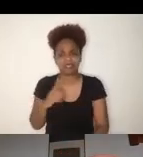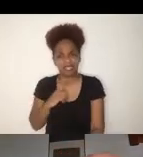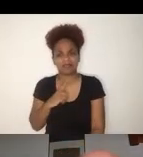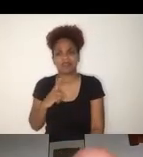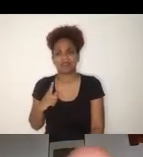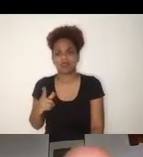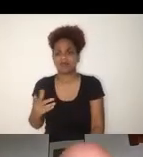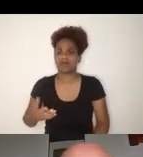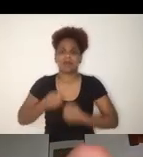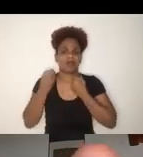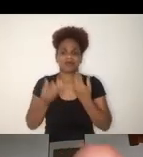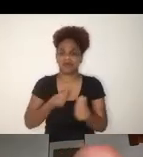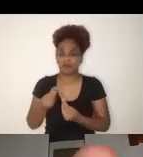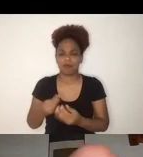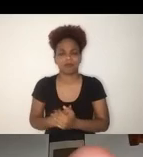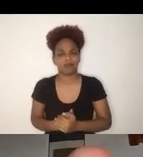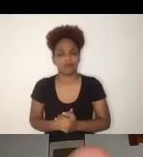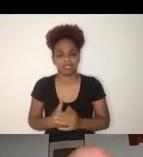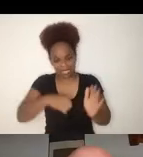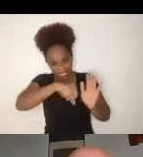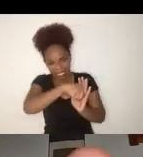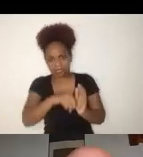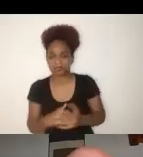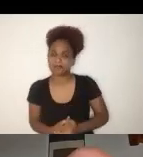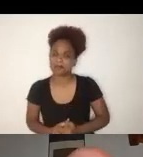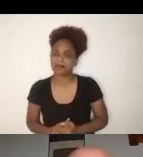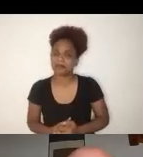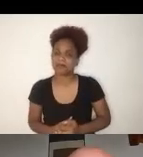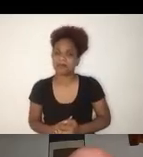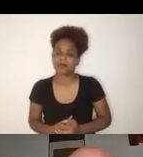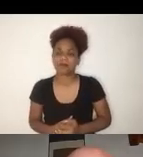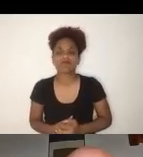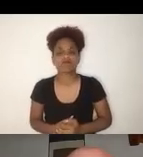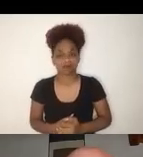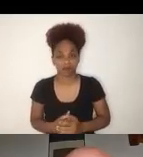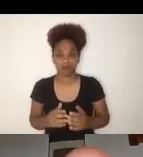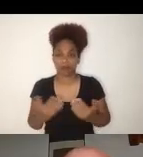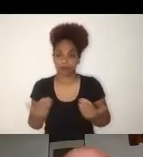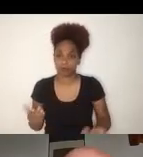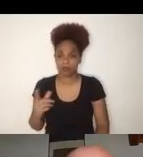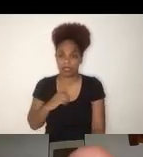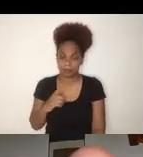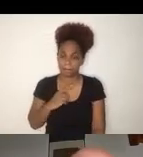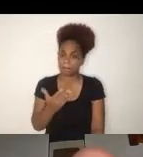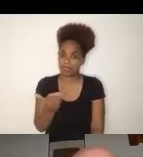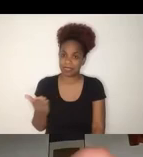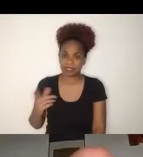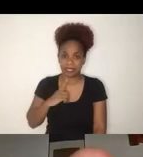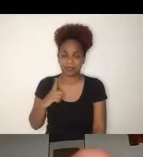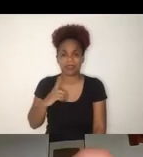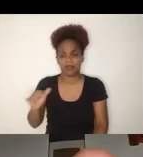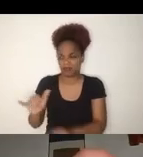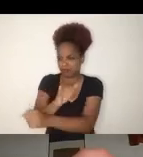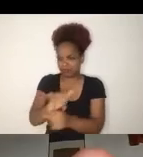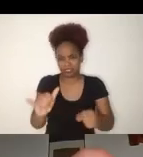crisis. We call these strategies contingency strategies. And actually the picture